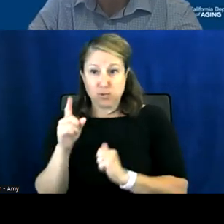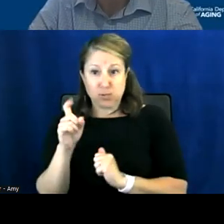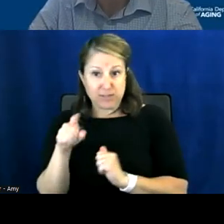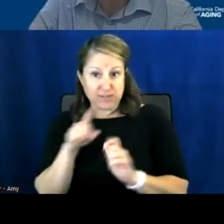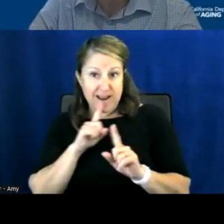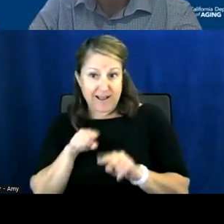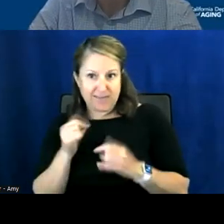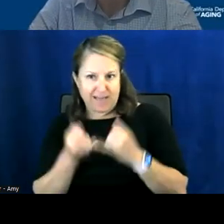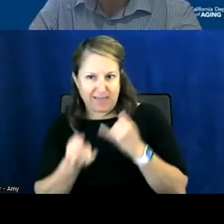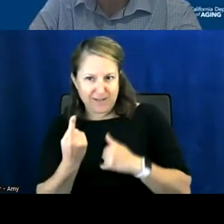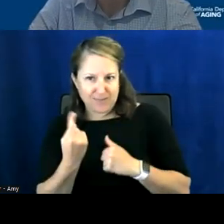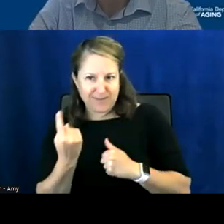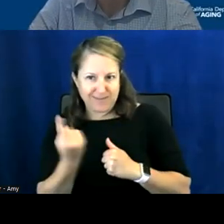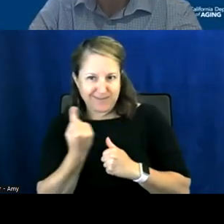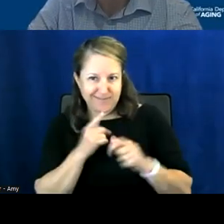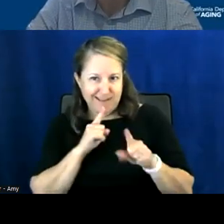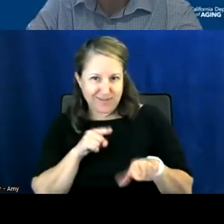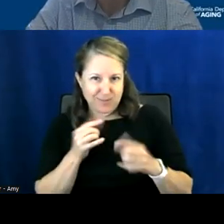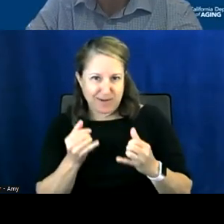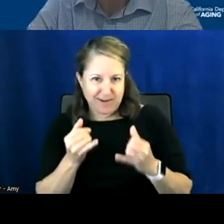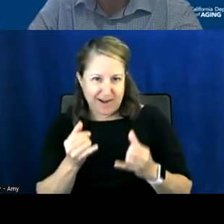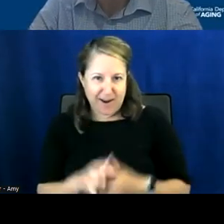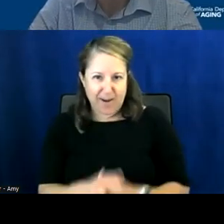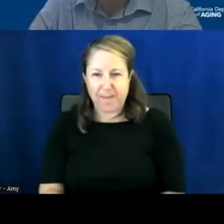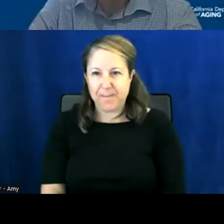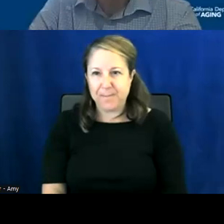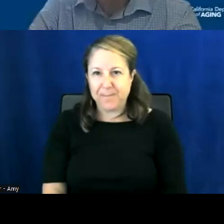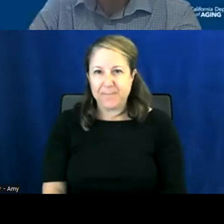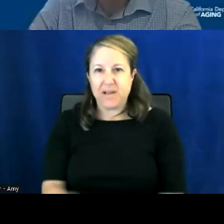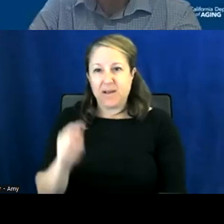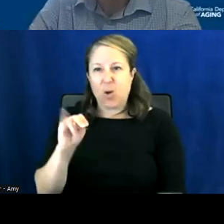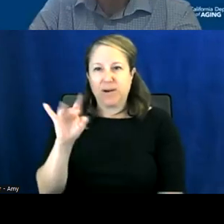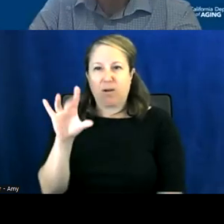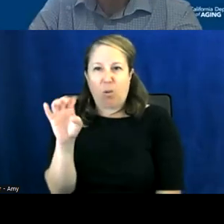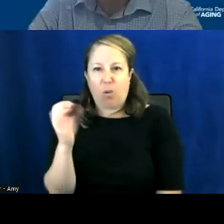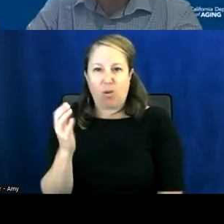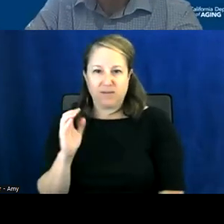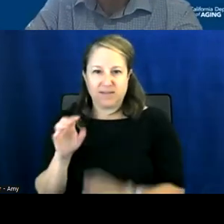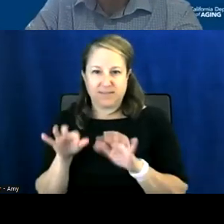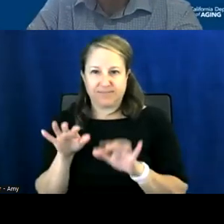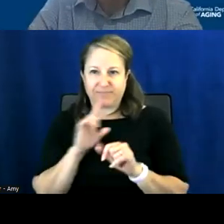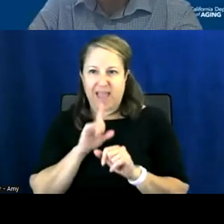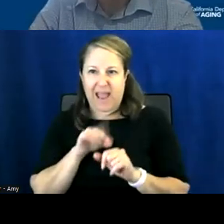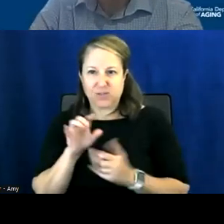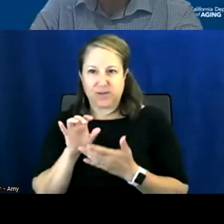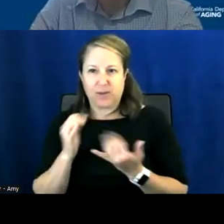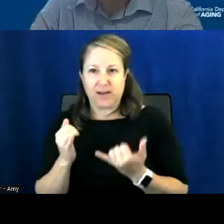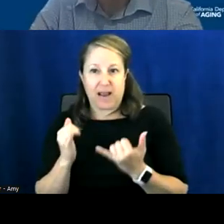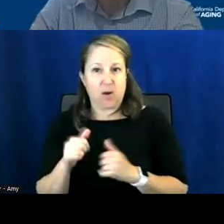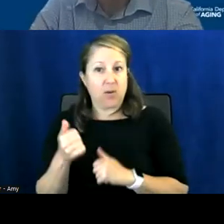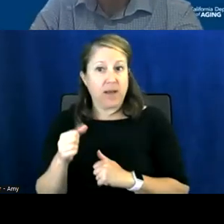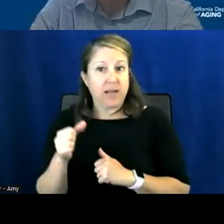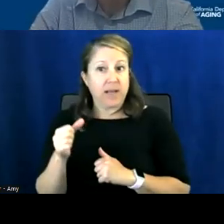question is being answered right now um by all cool are there any other questions that anyone has we'll just give it another minute